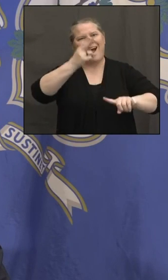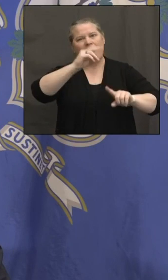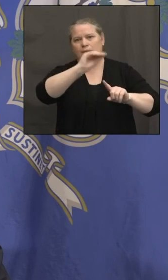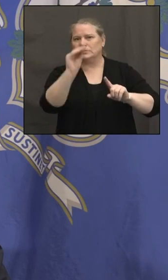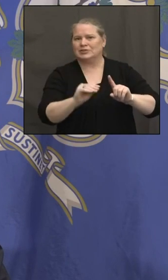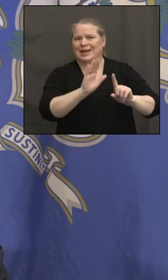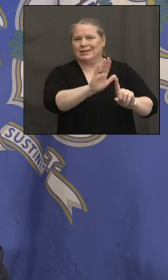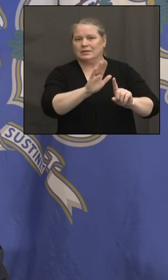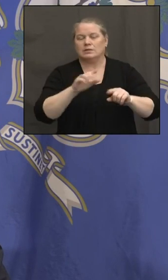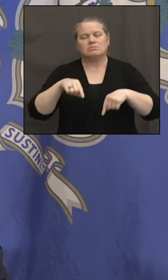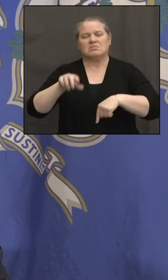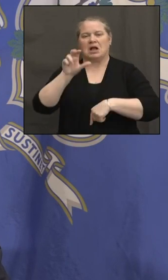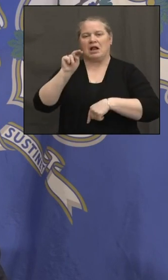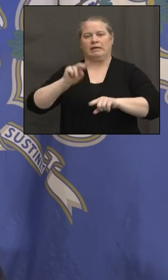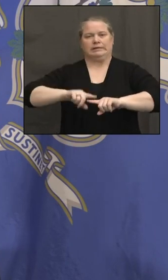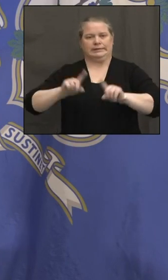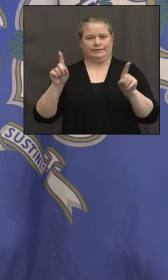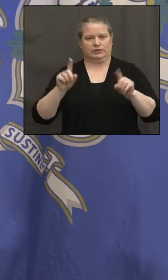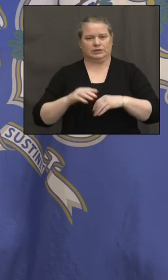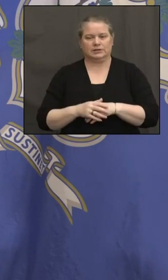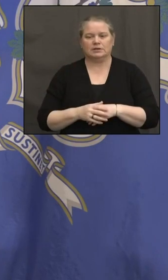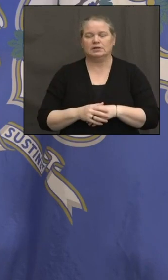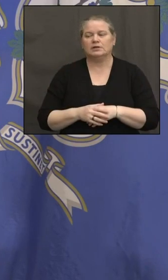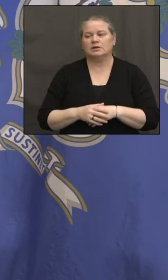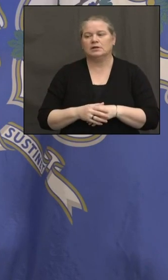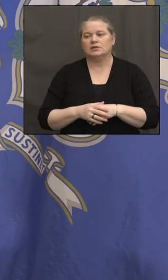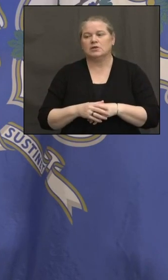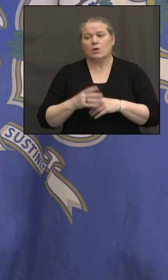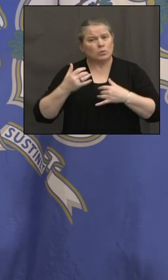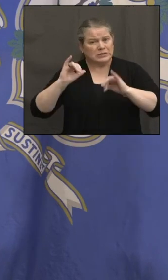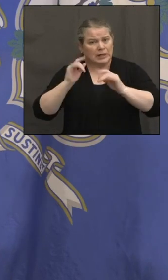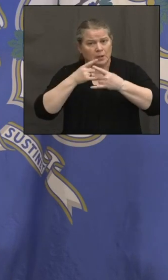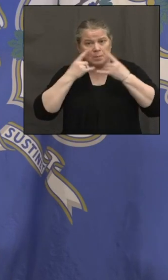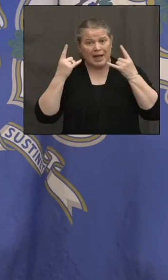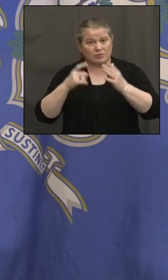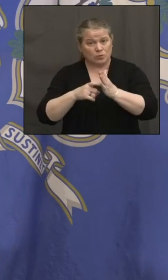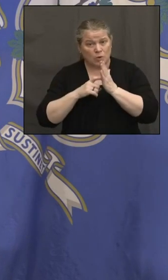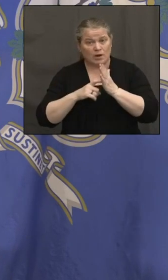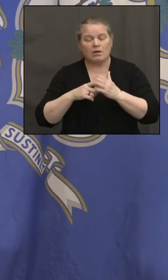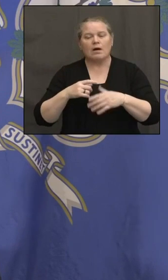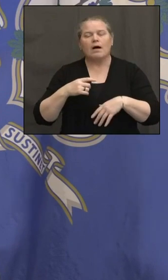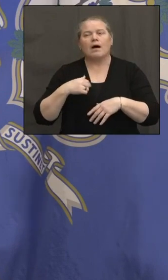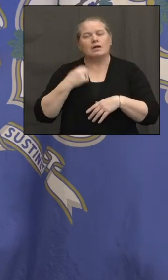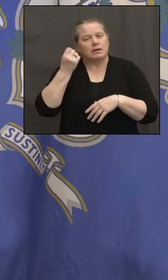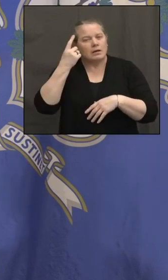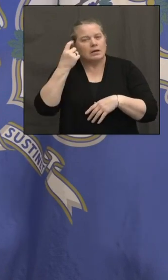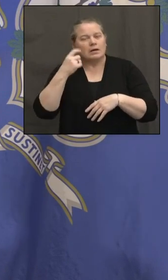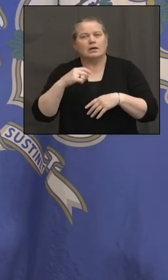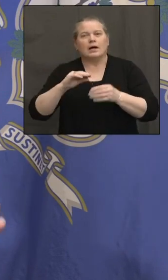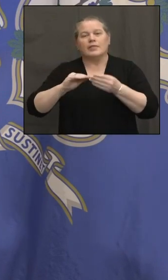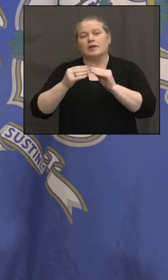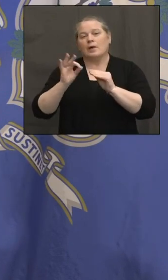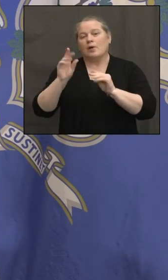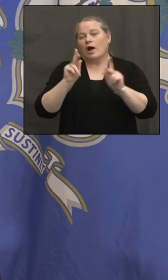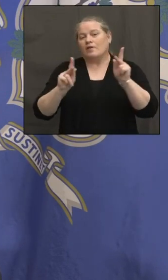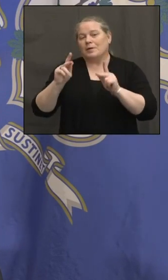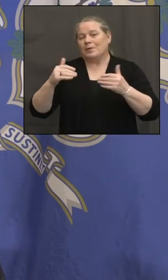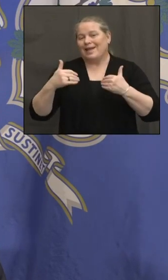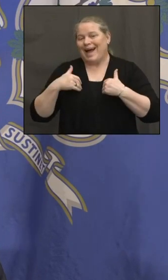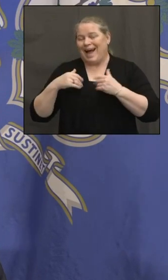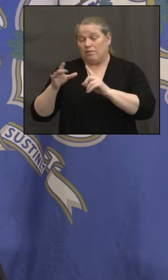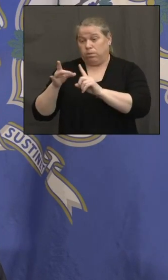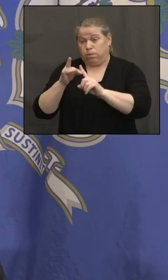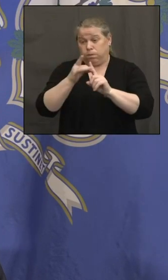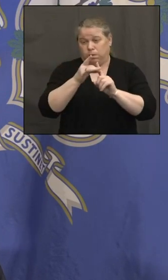that was the bigger issue there. And as I've said before, I'm a little less focused on the positivity rate, a lot more